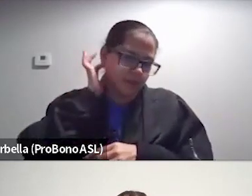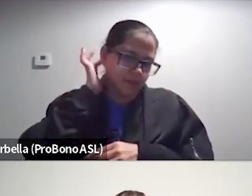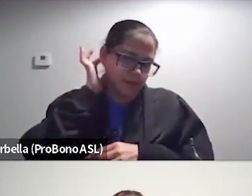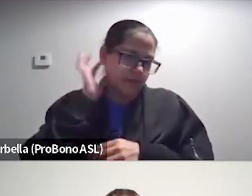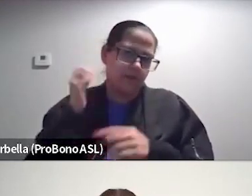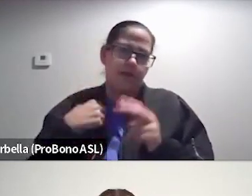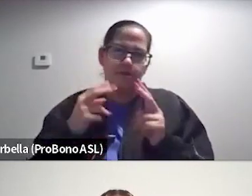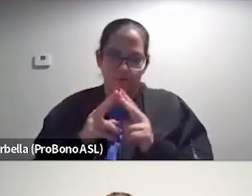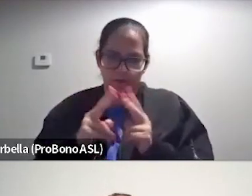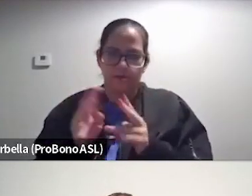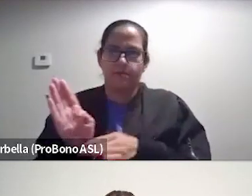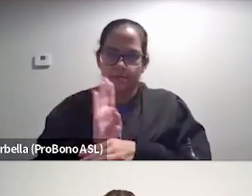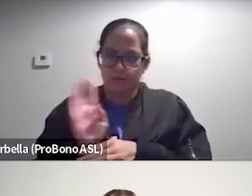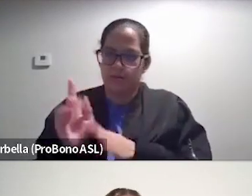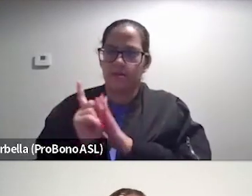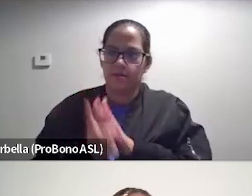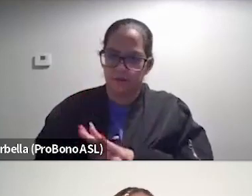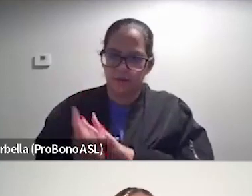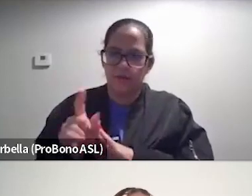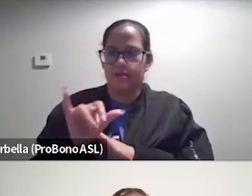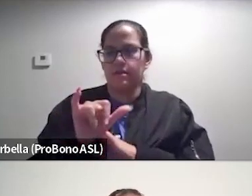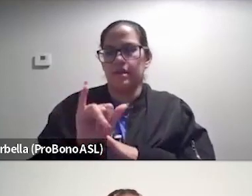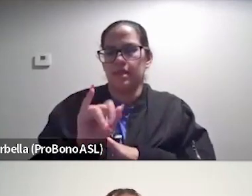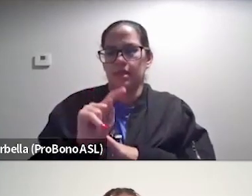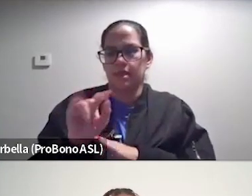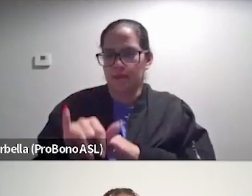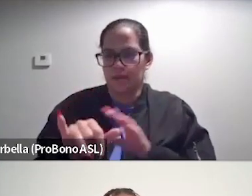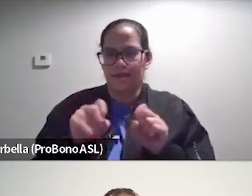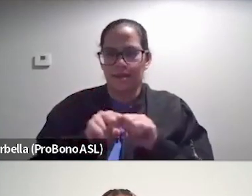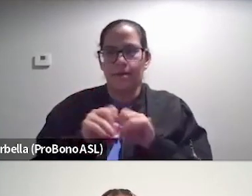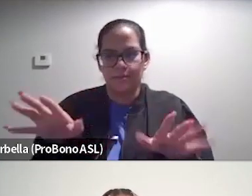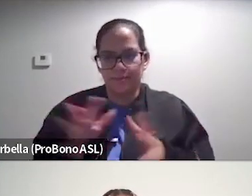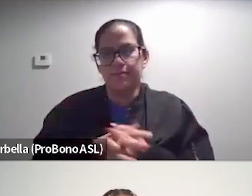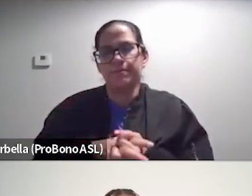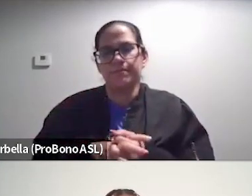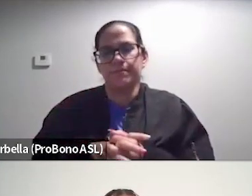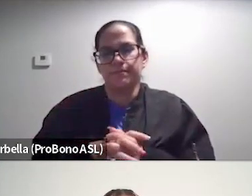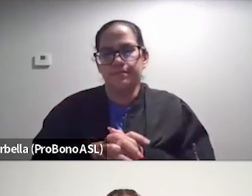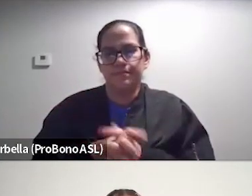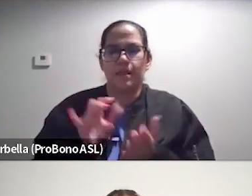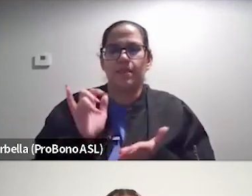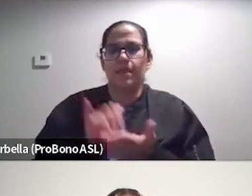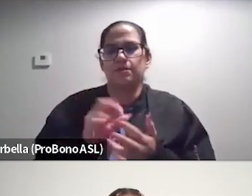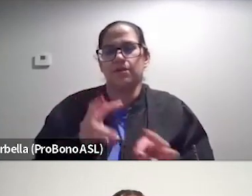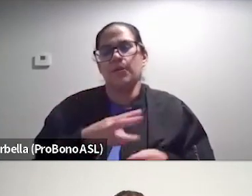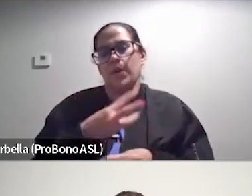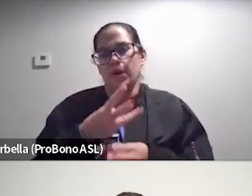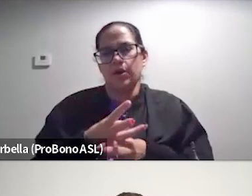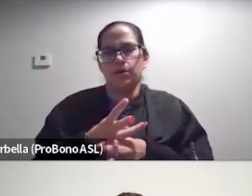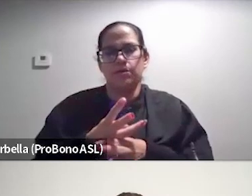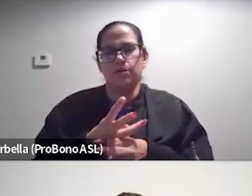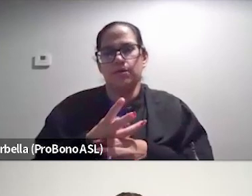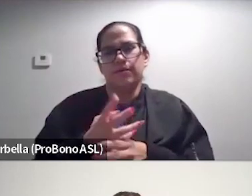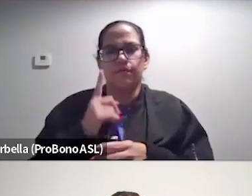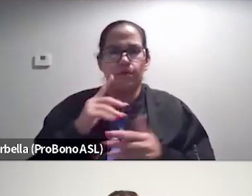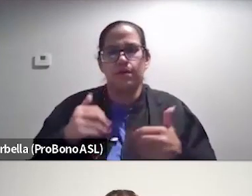was very busy. The moment Yiddies came out. So I think that is the world, at least somewhat for